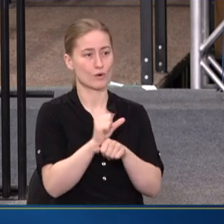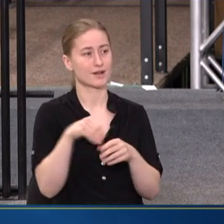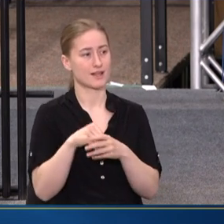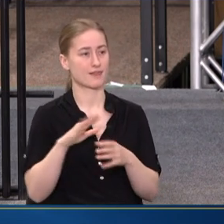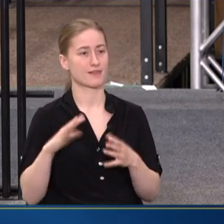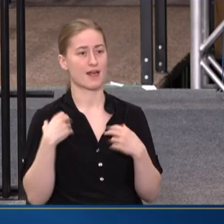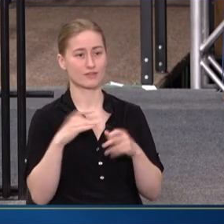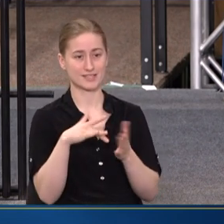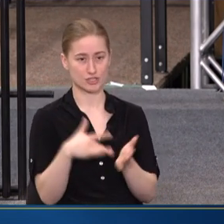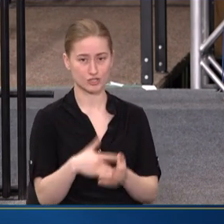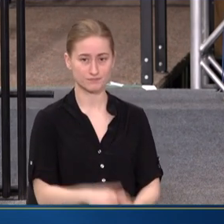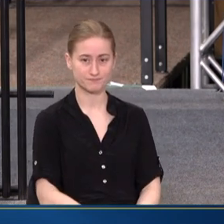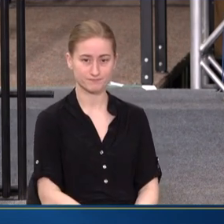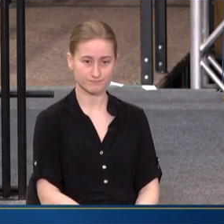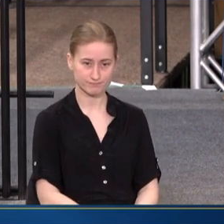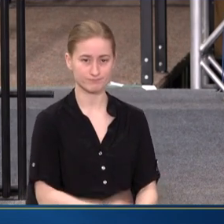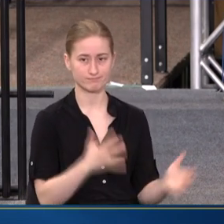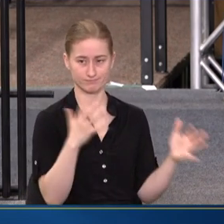ABSOLUTELY.